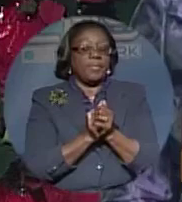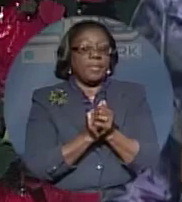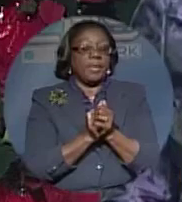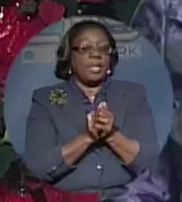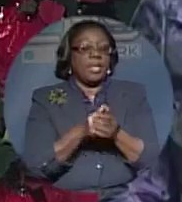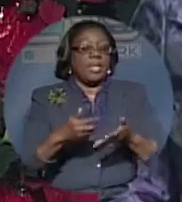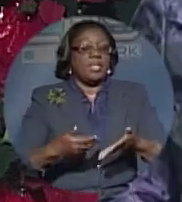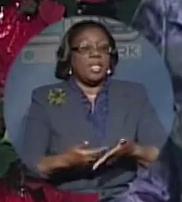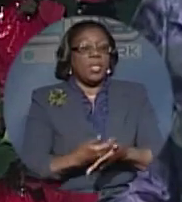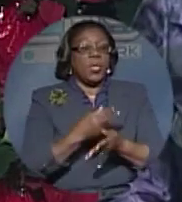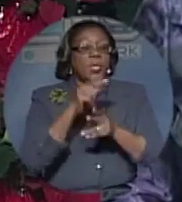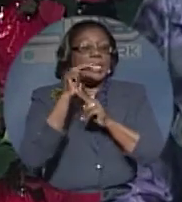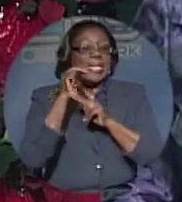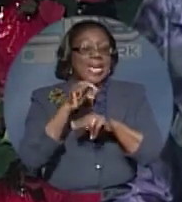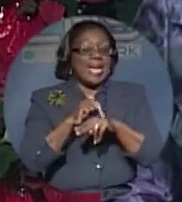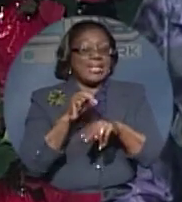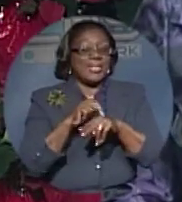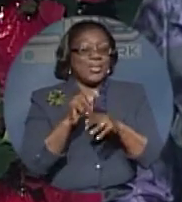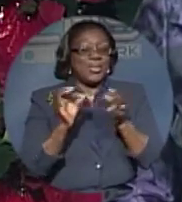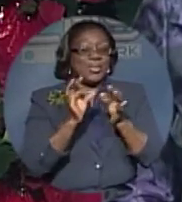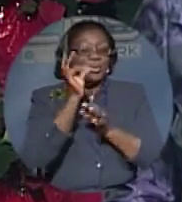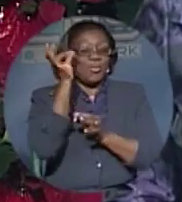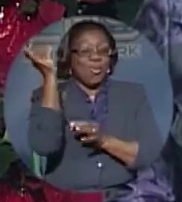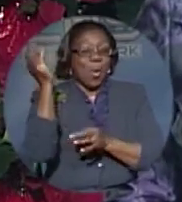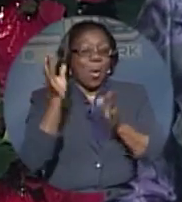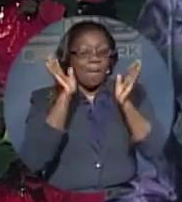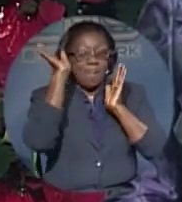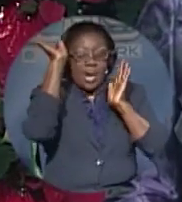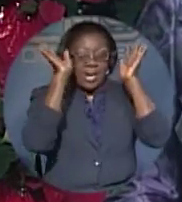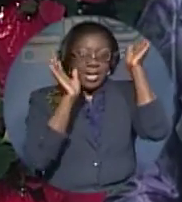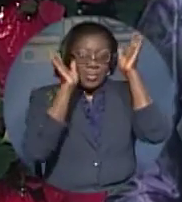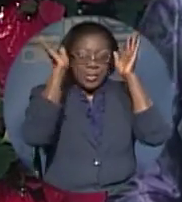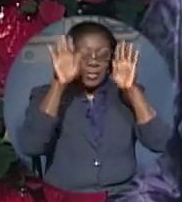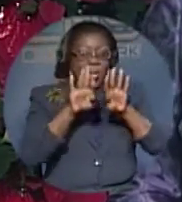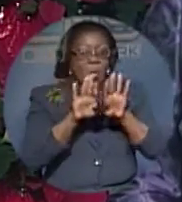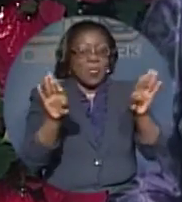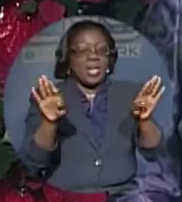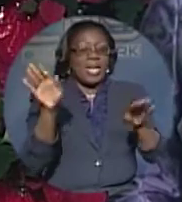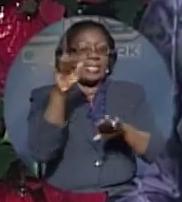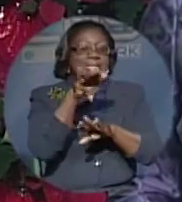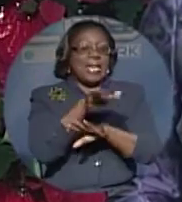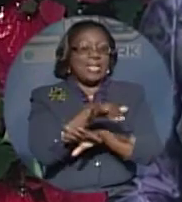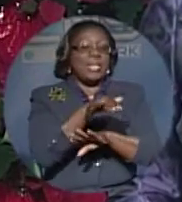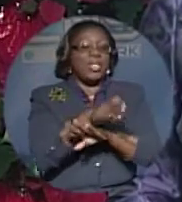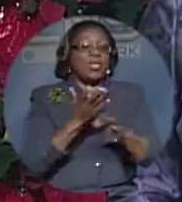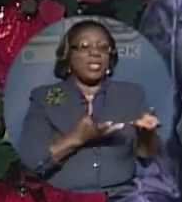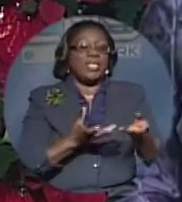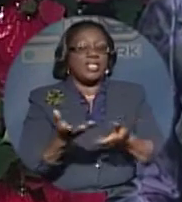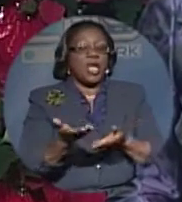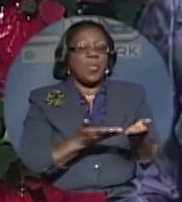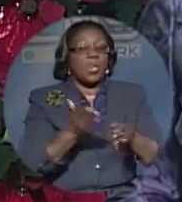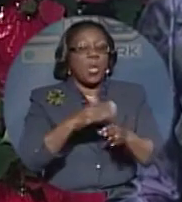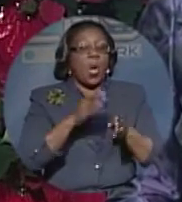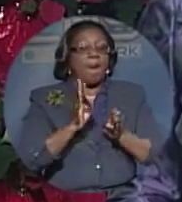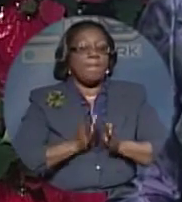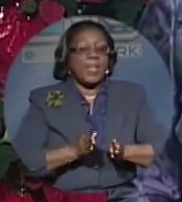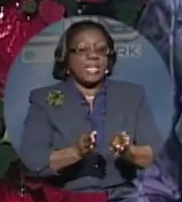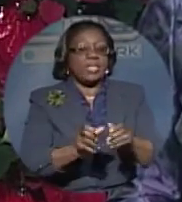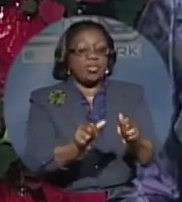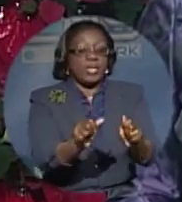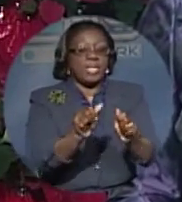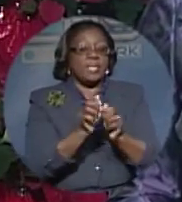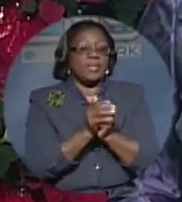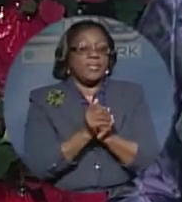The new Nassau Straw Market was officially opened last night during a ceremony on Bay Street. Hundreds gathered as a key piece of the downtown